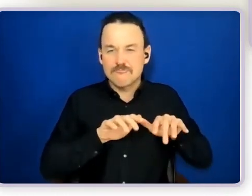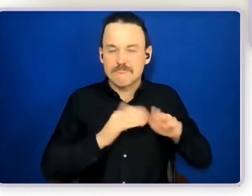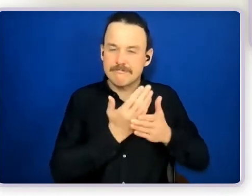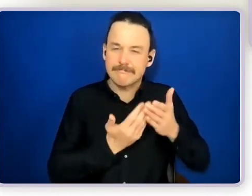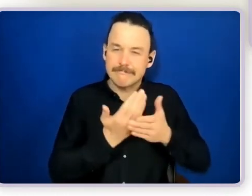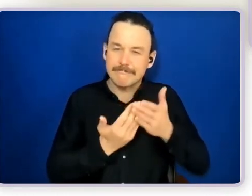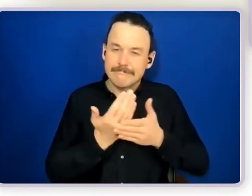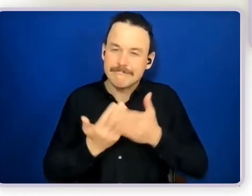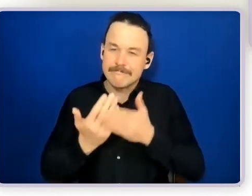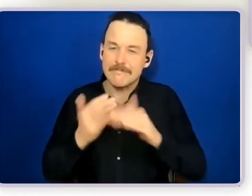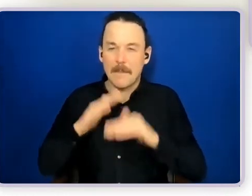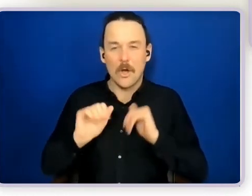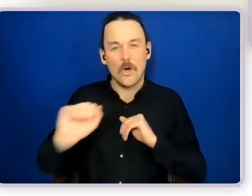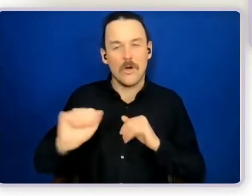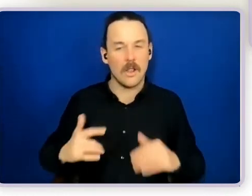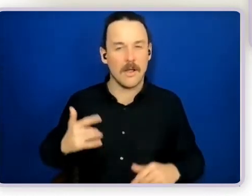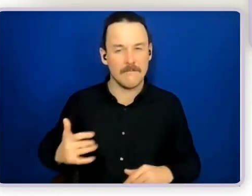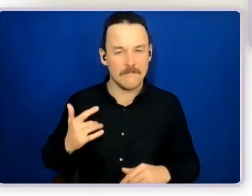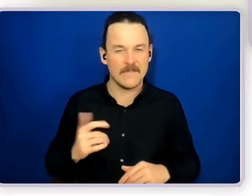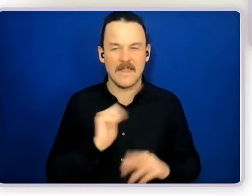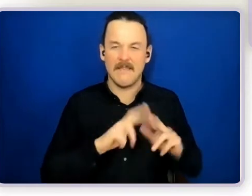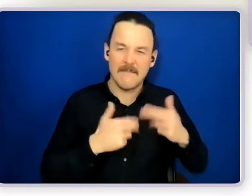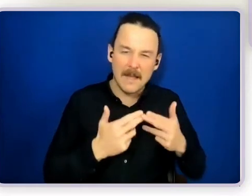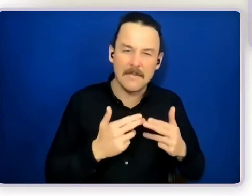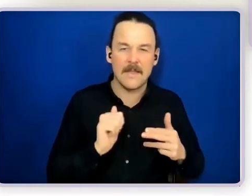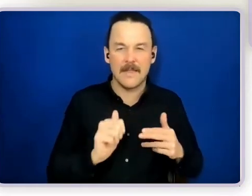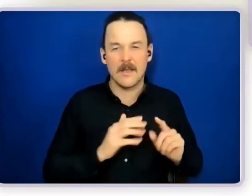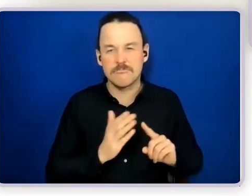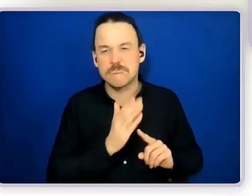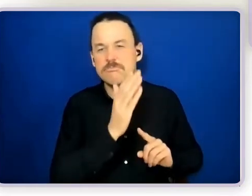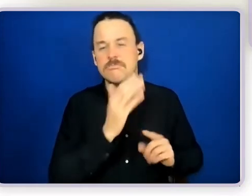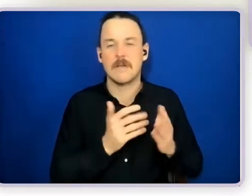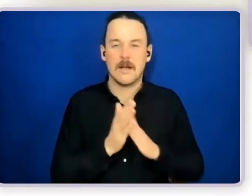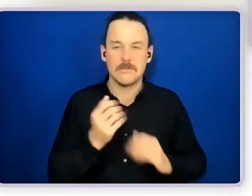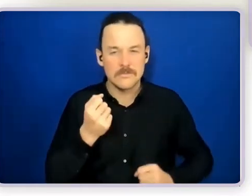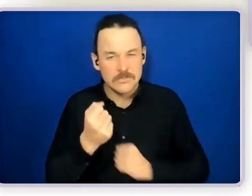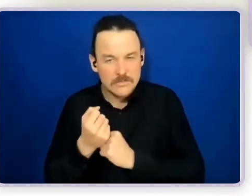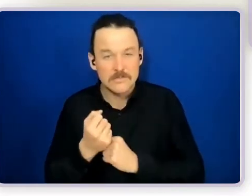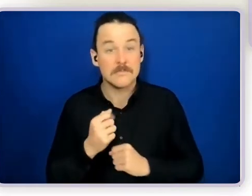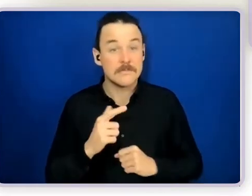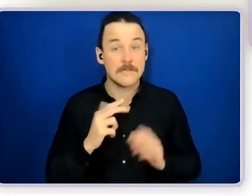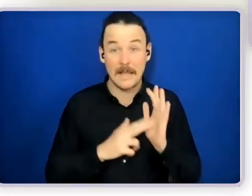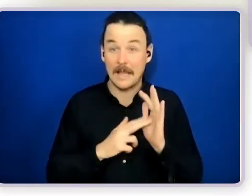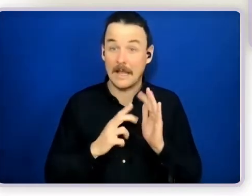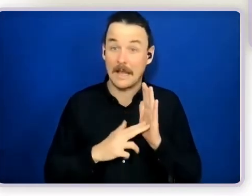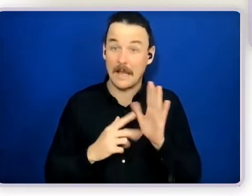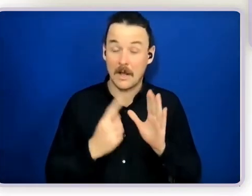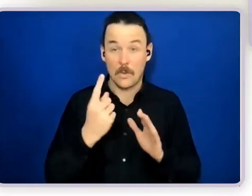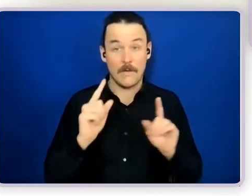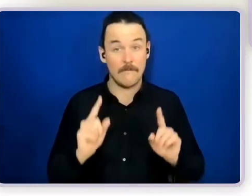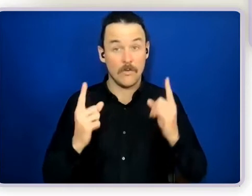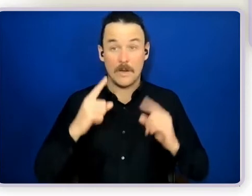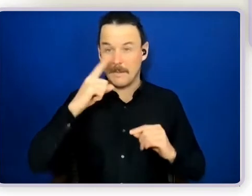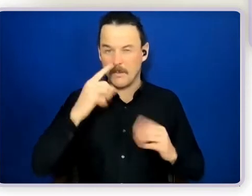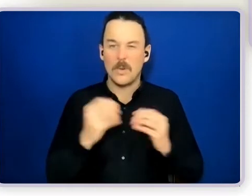supporting her. She was one of the first children to move, like to, to be educated in a mainstream school in Queensland,